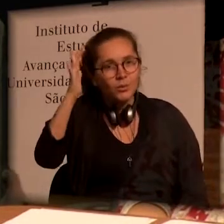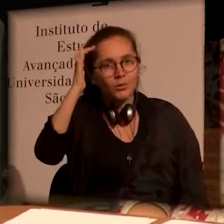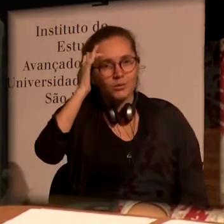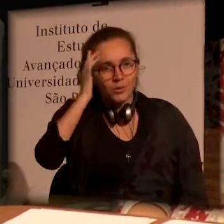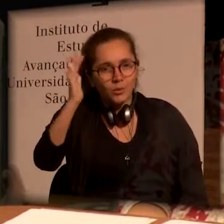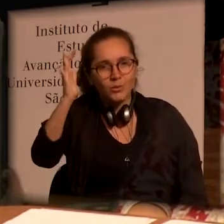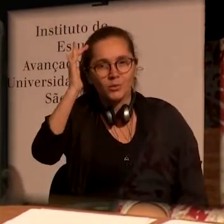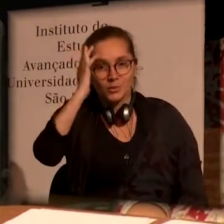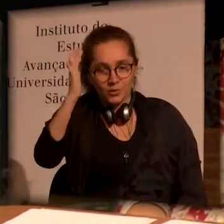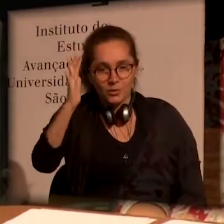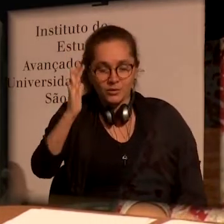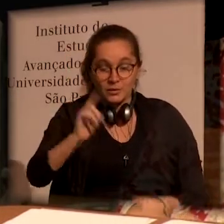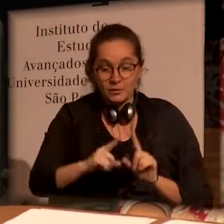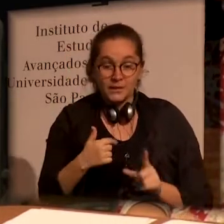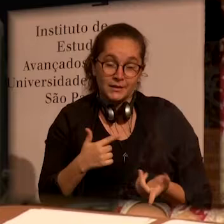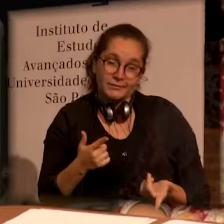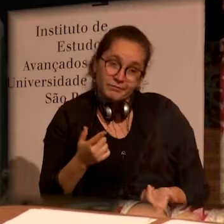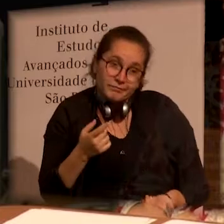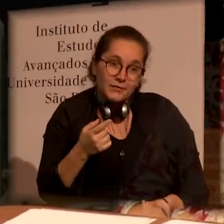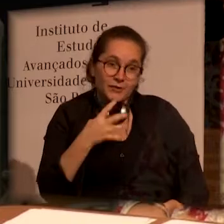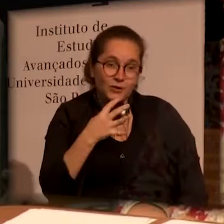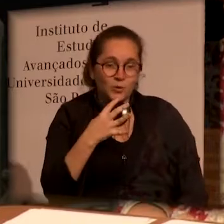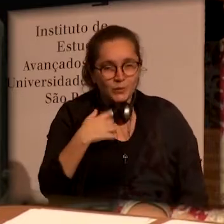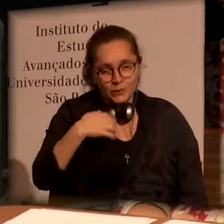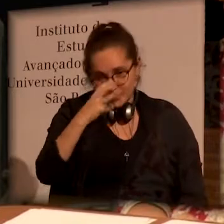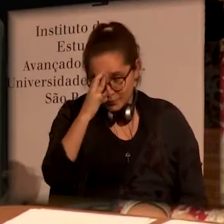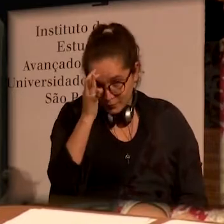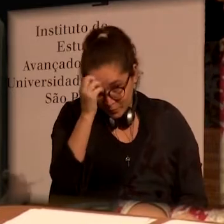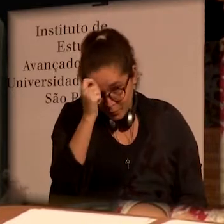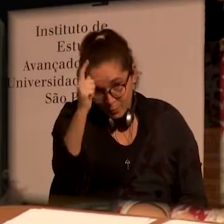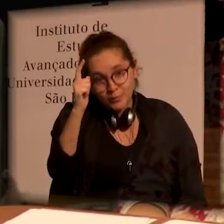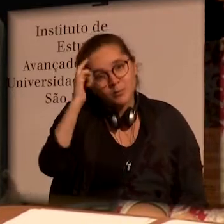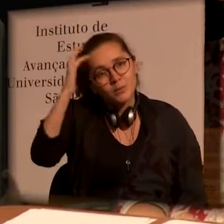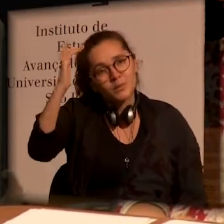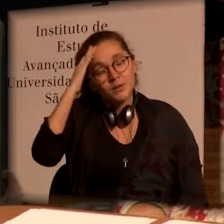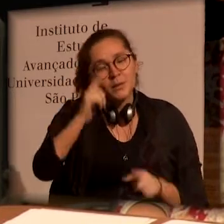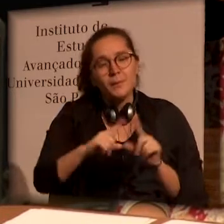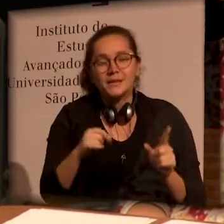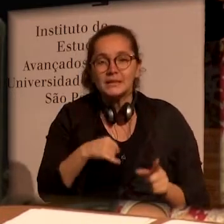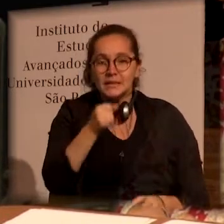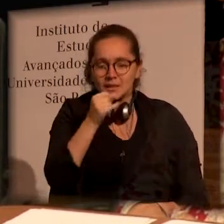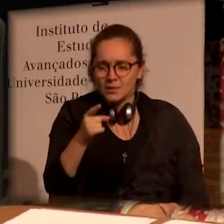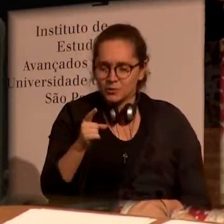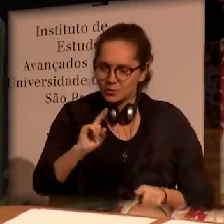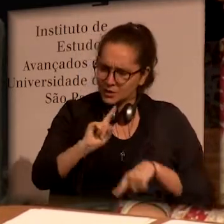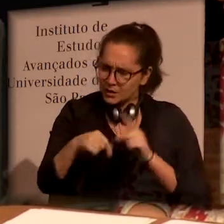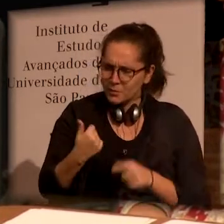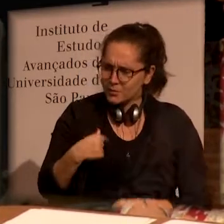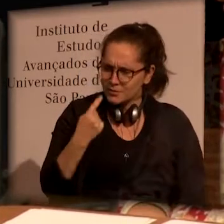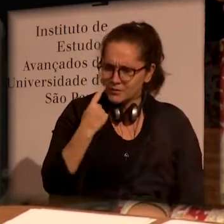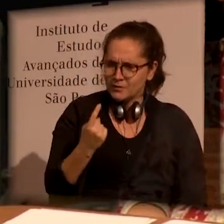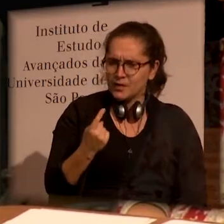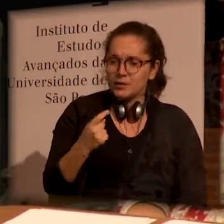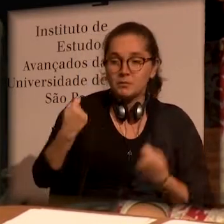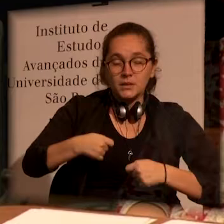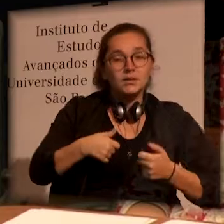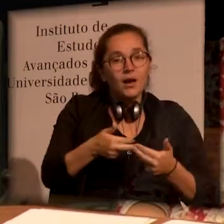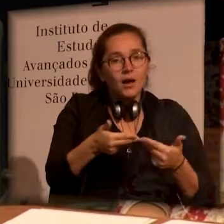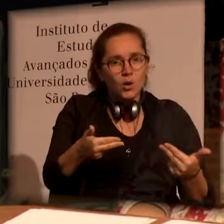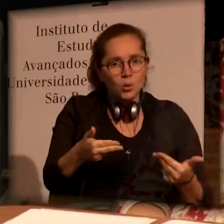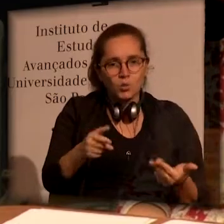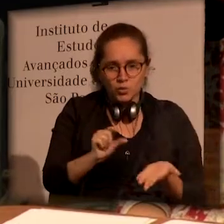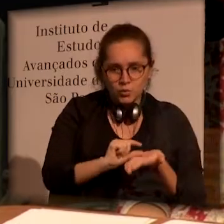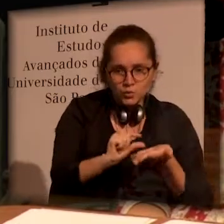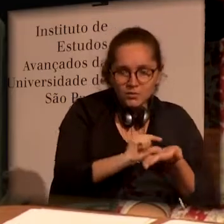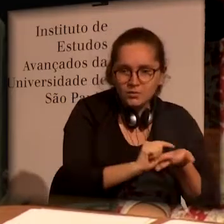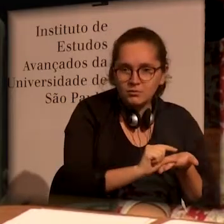theoretically valued by knowledge. But in contrary, when you are trying